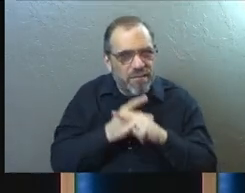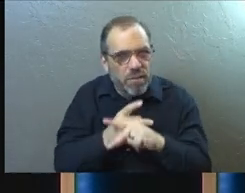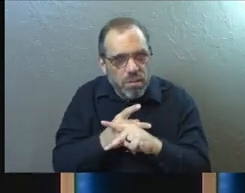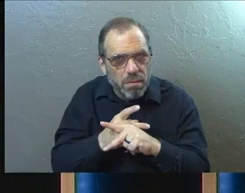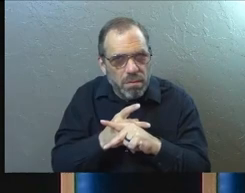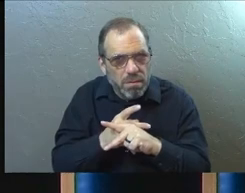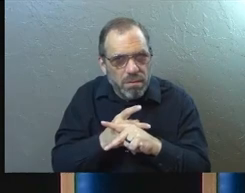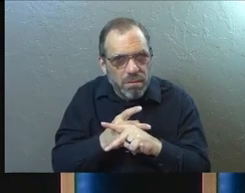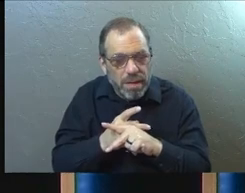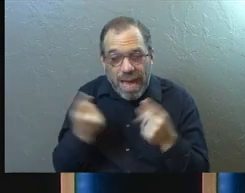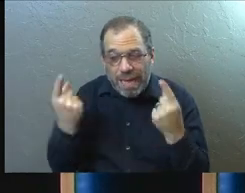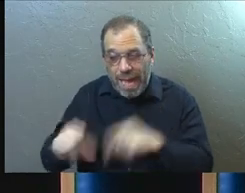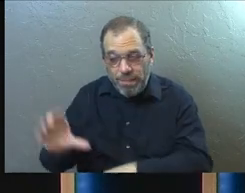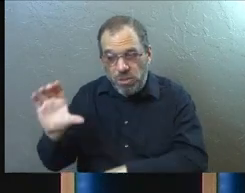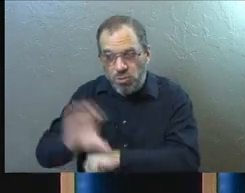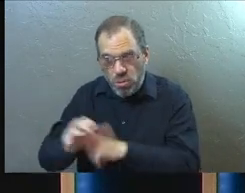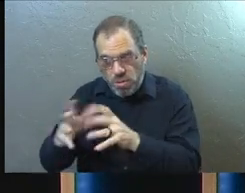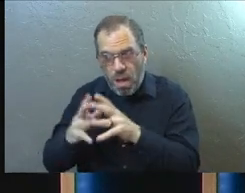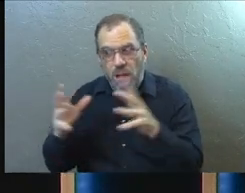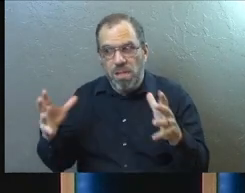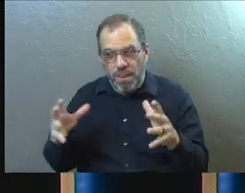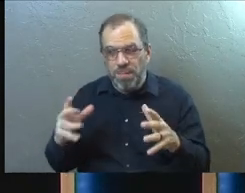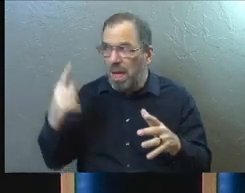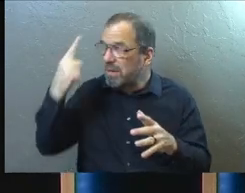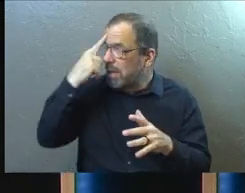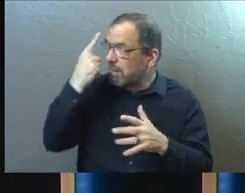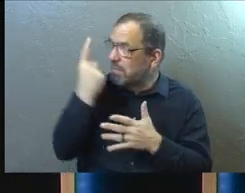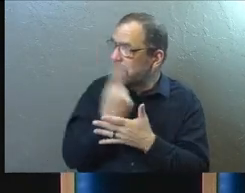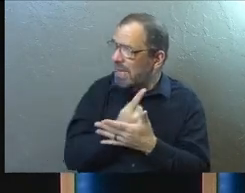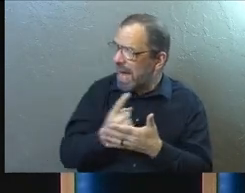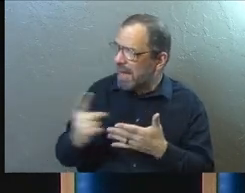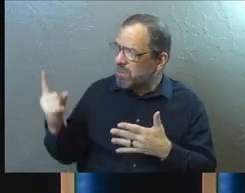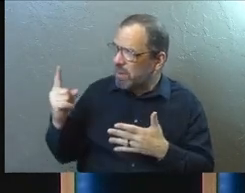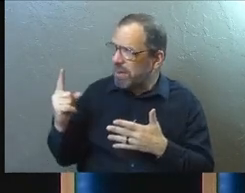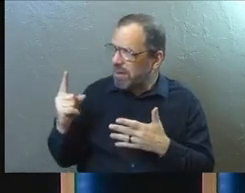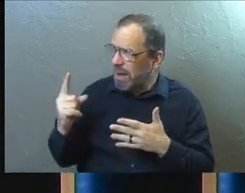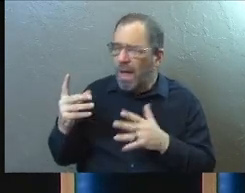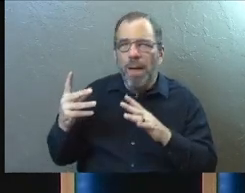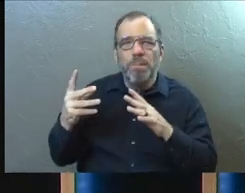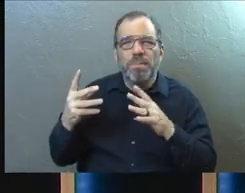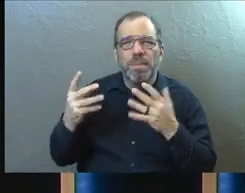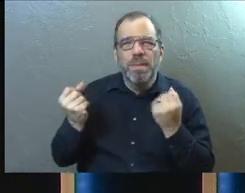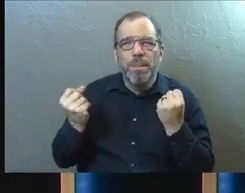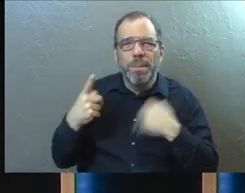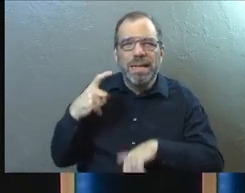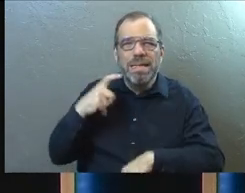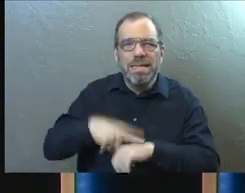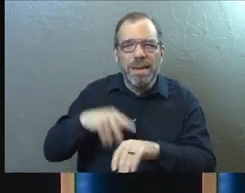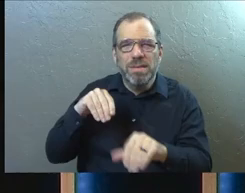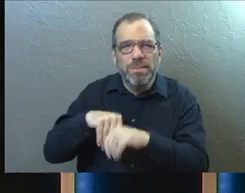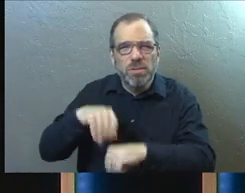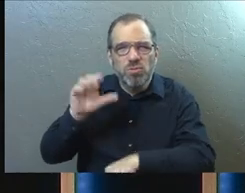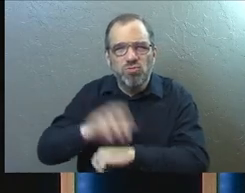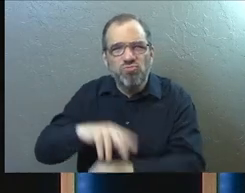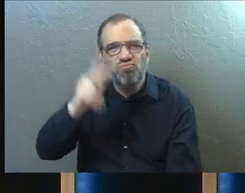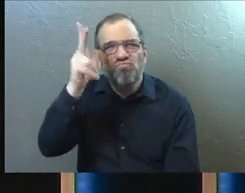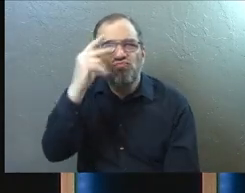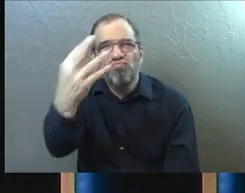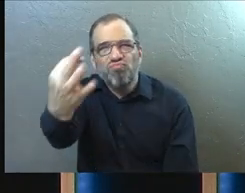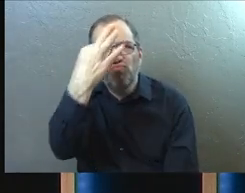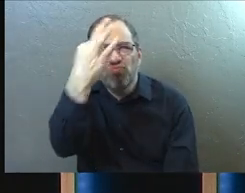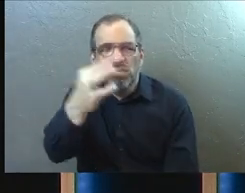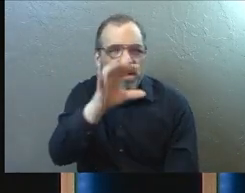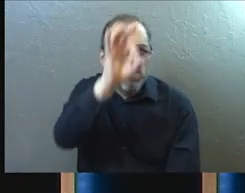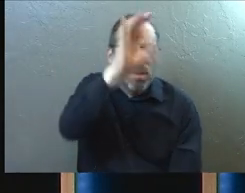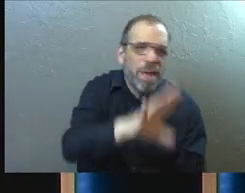I think it happens in the church quite a bit because I was thinking this last week, like the number of times that I've been in churches and listening to messages